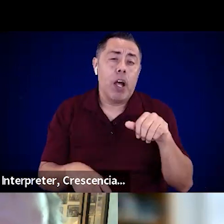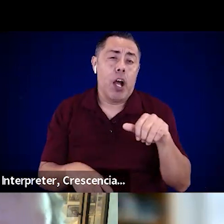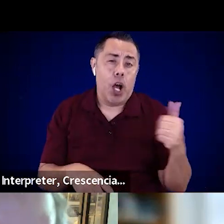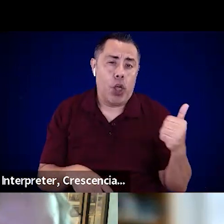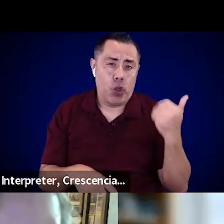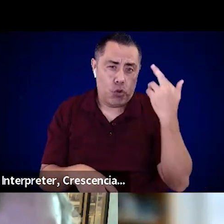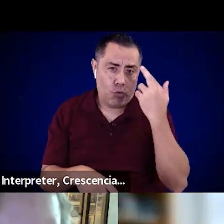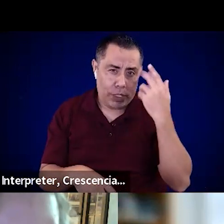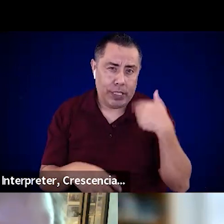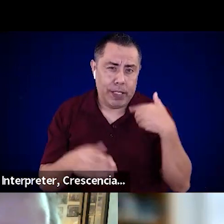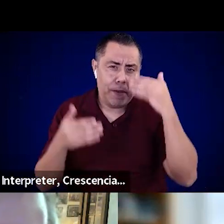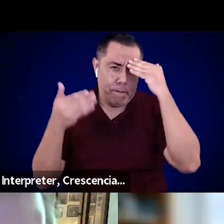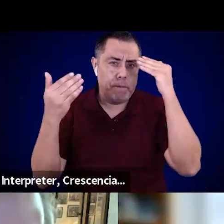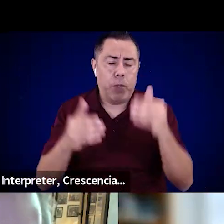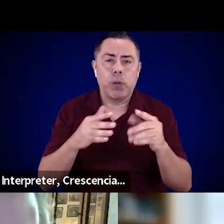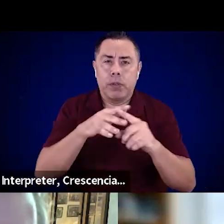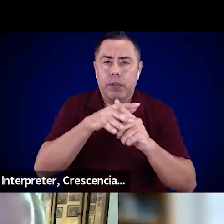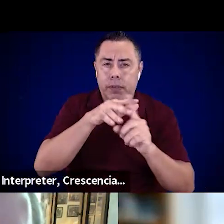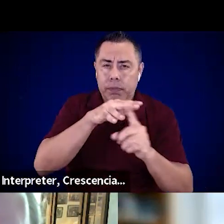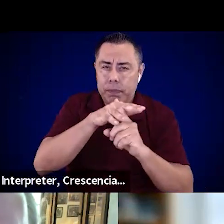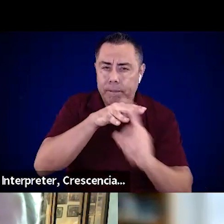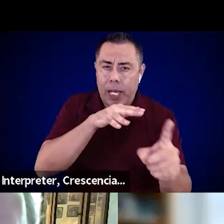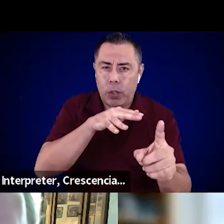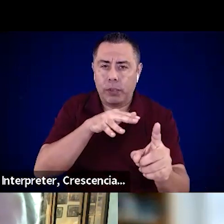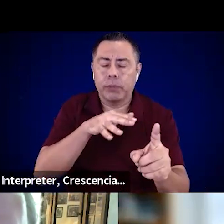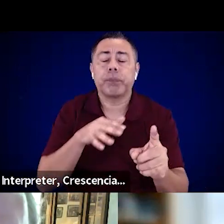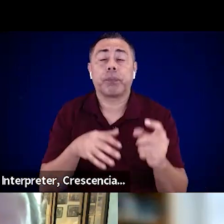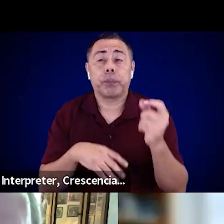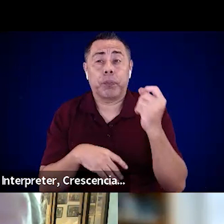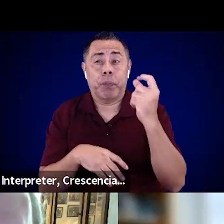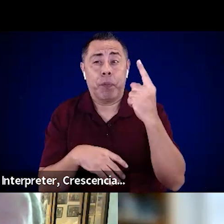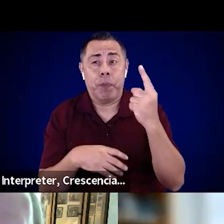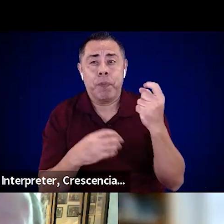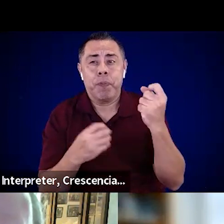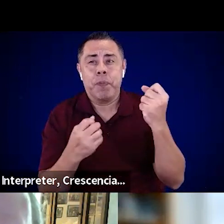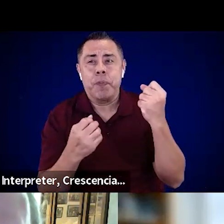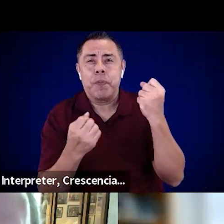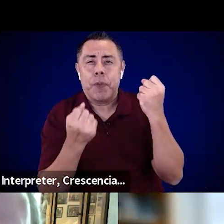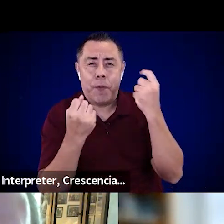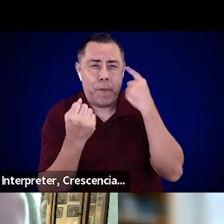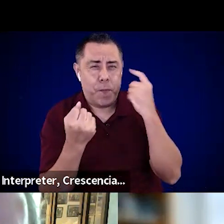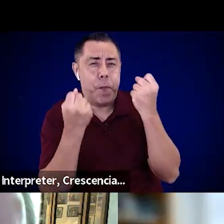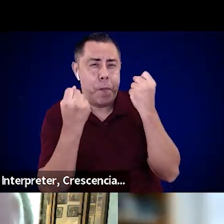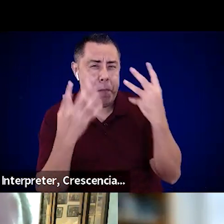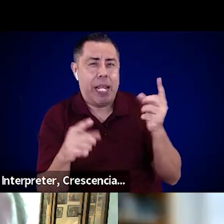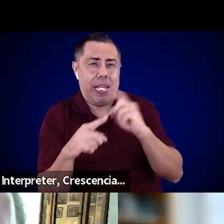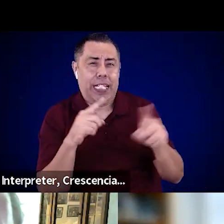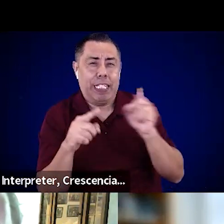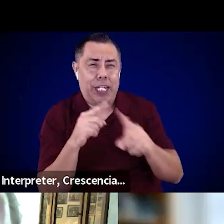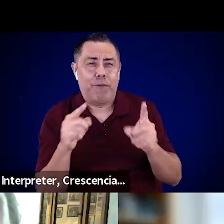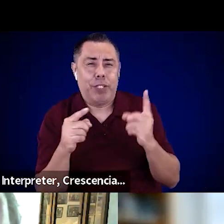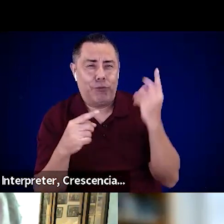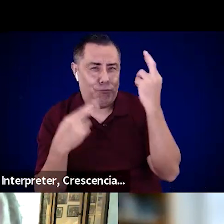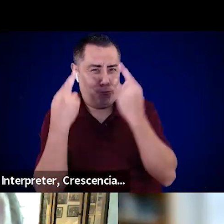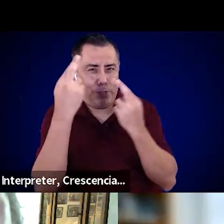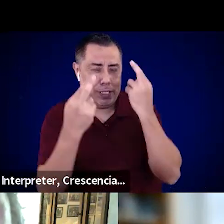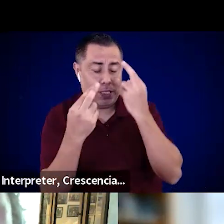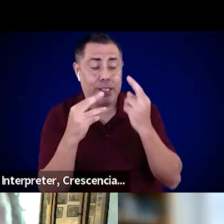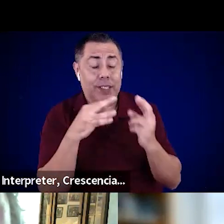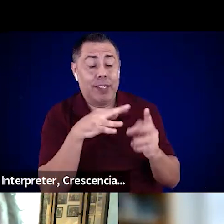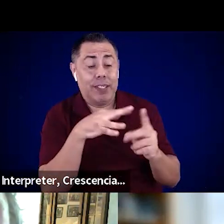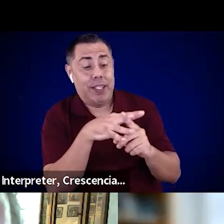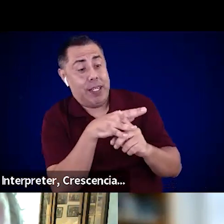in this panel is that I think in many ways evacuation is the most complex and difficult